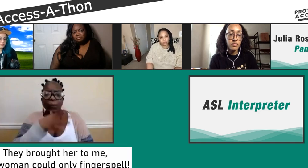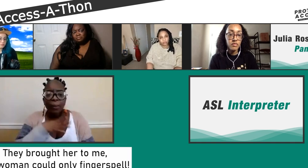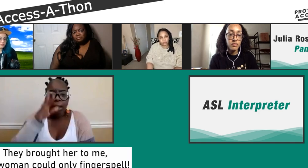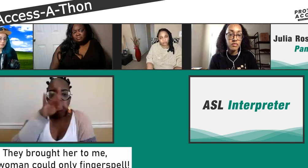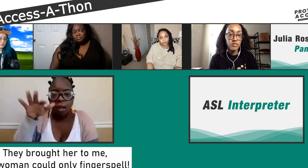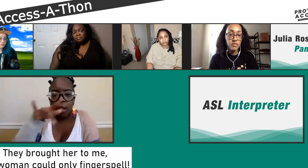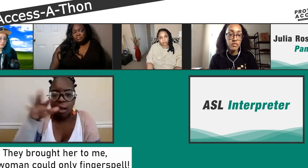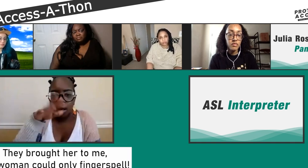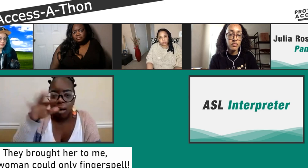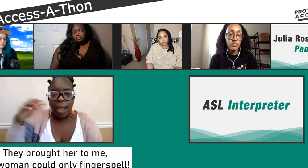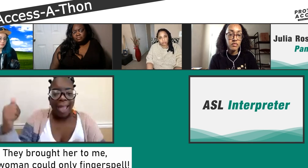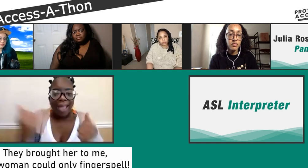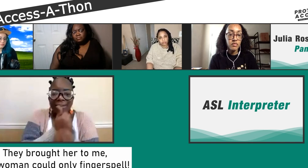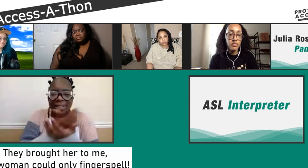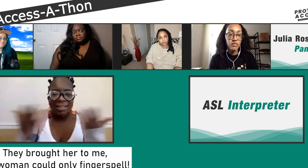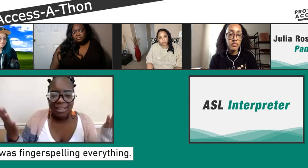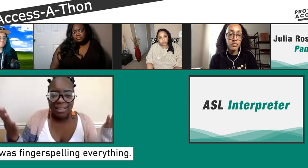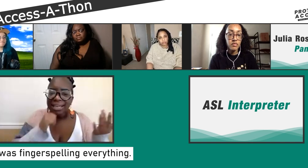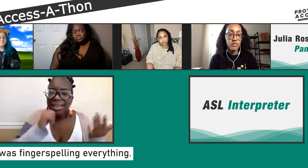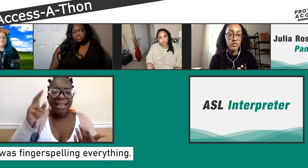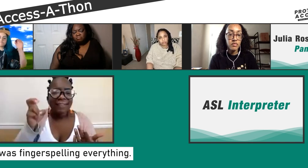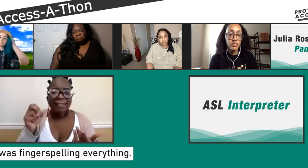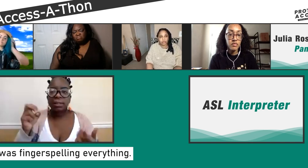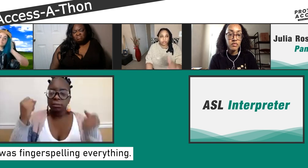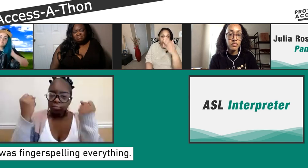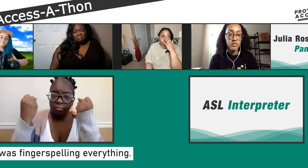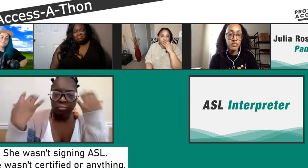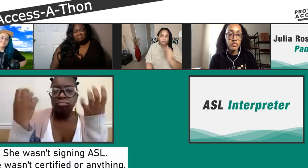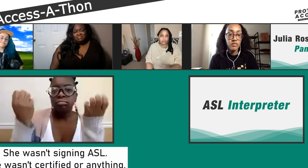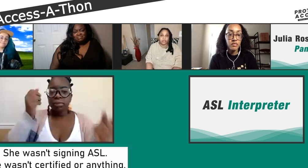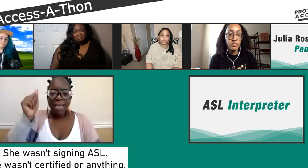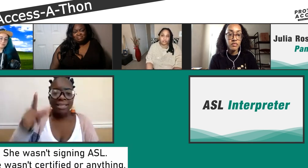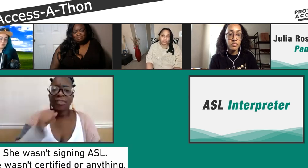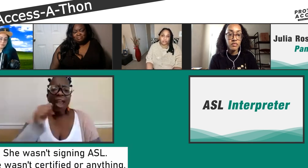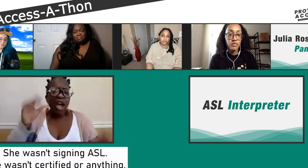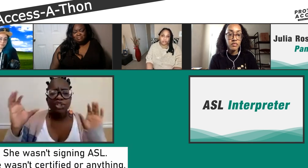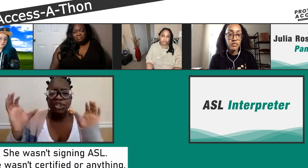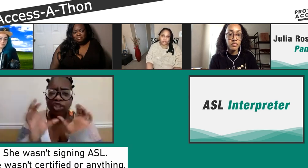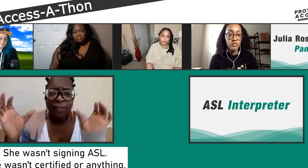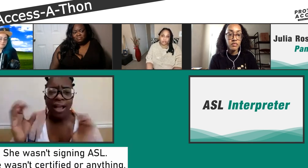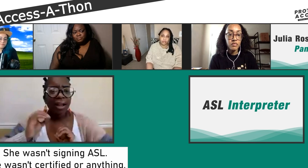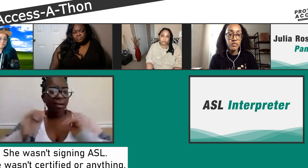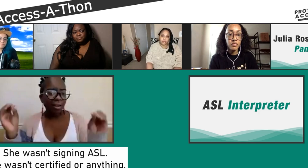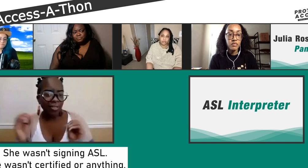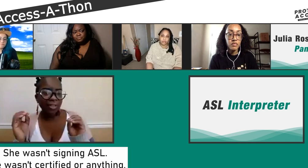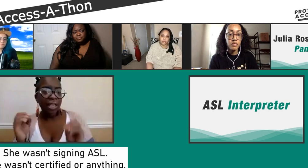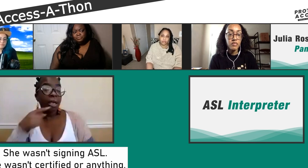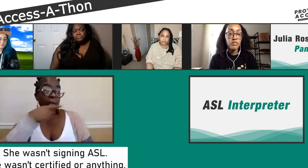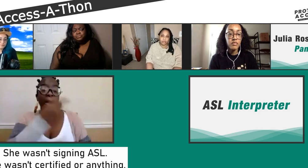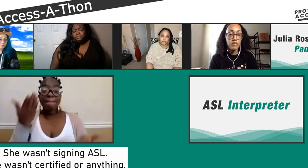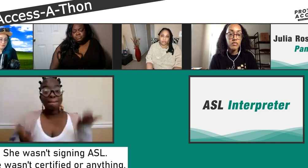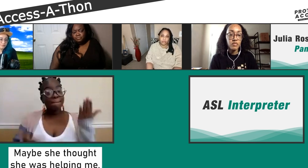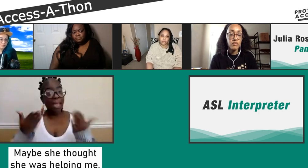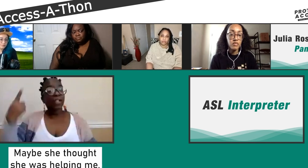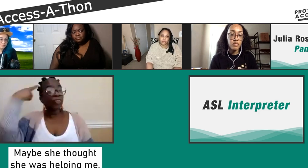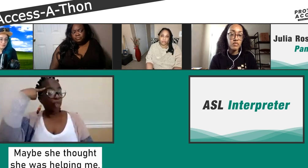sign, she only fingerspelled. It wasn't an advanced signing. It wasn't what I needed in that, or not